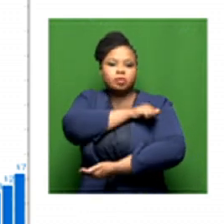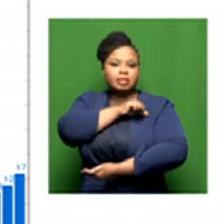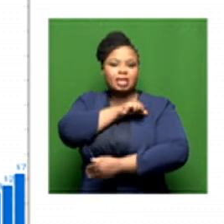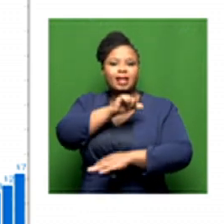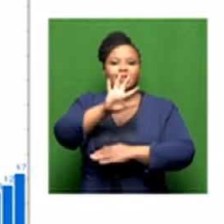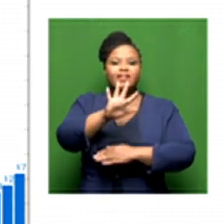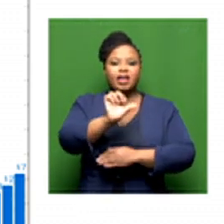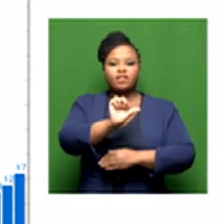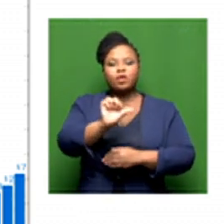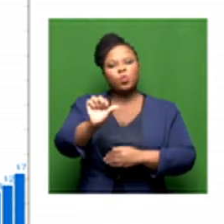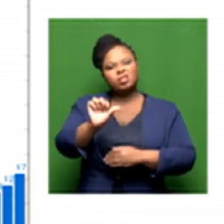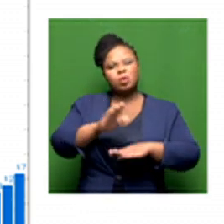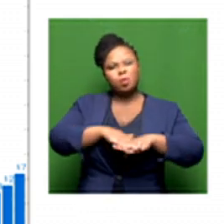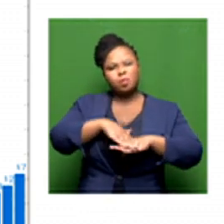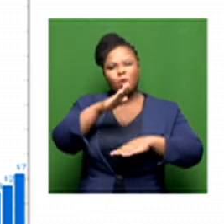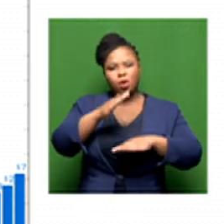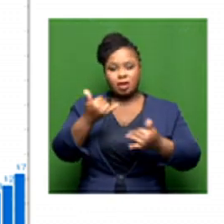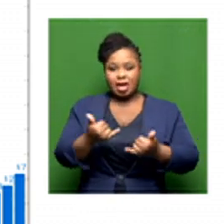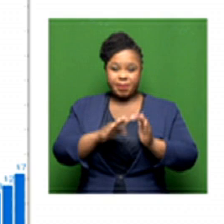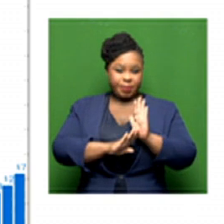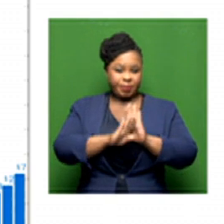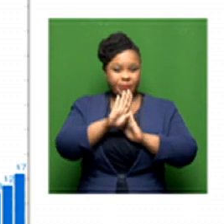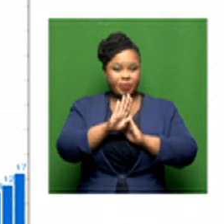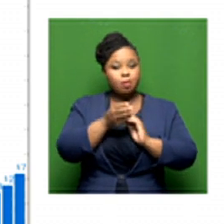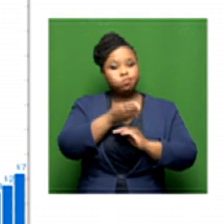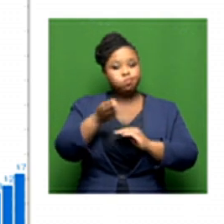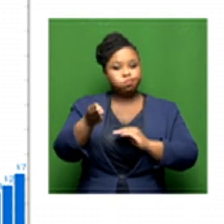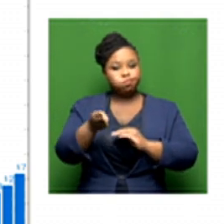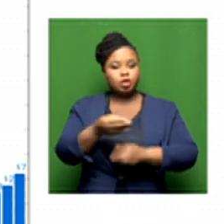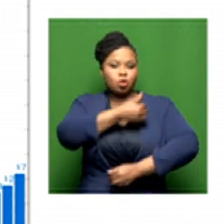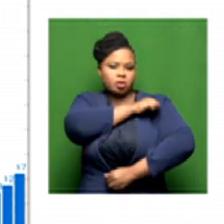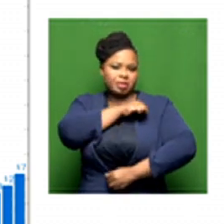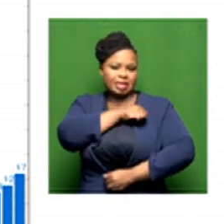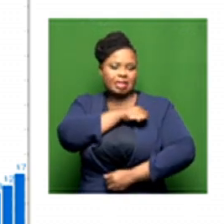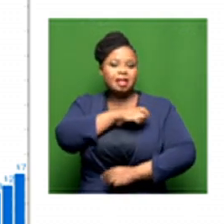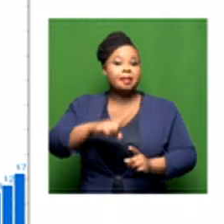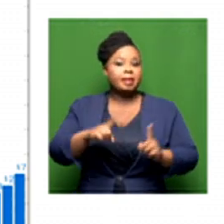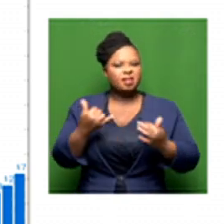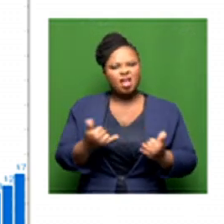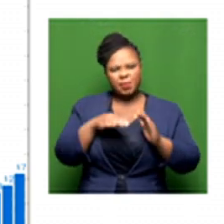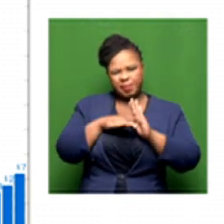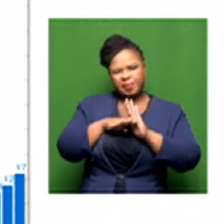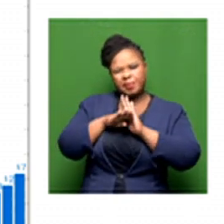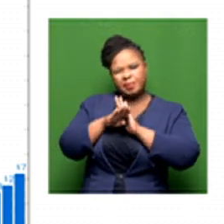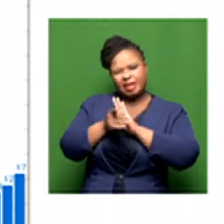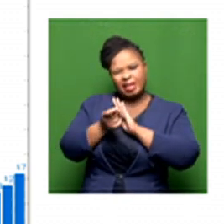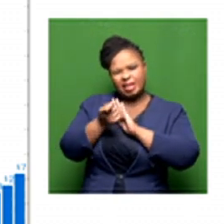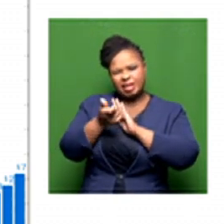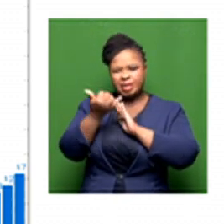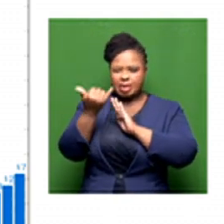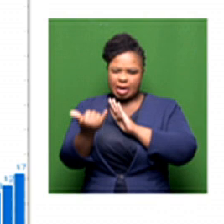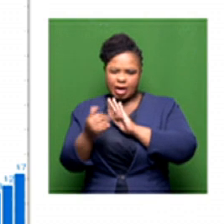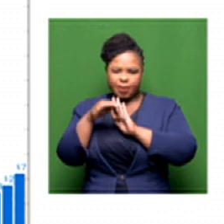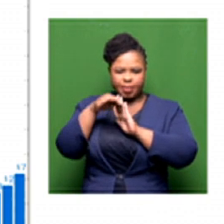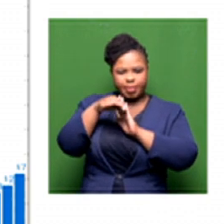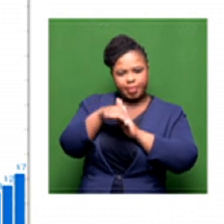in line with the increasing trend in cases that we saw. However, that increase has slowed a bit. So